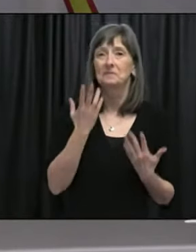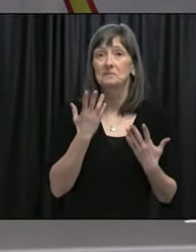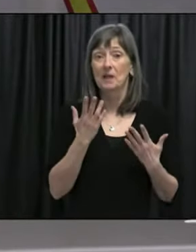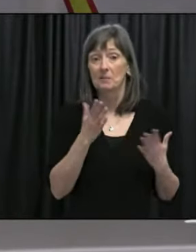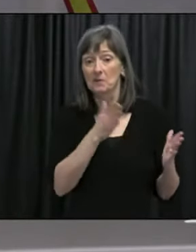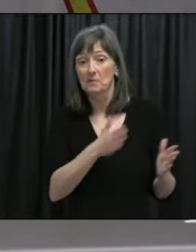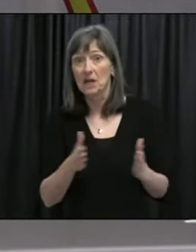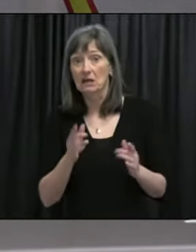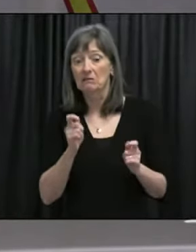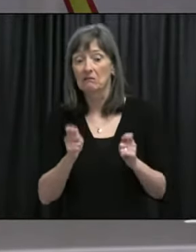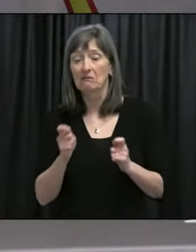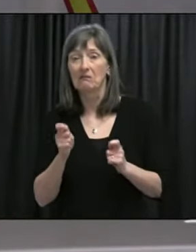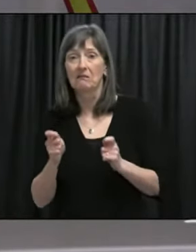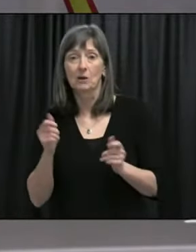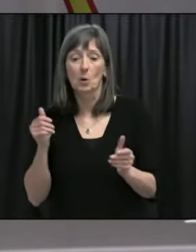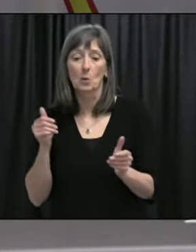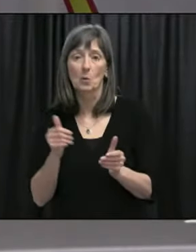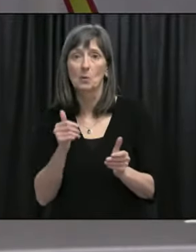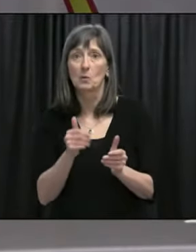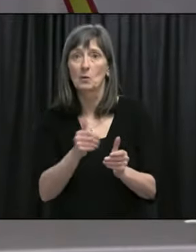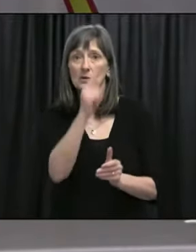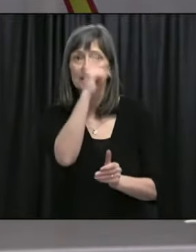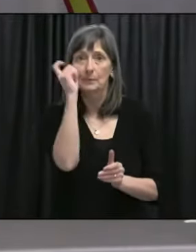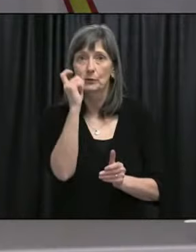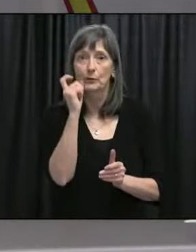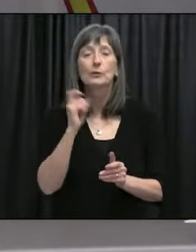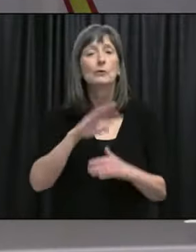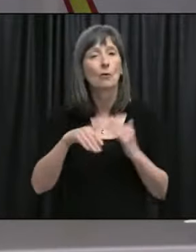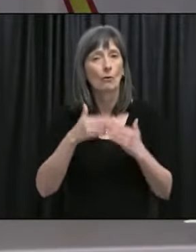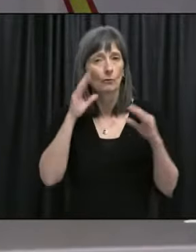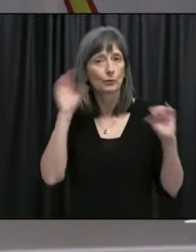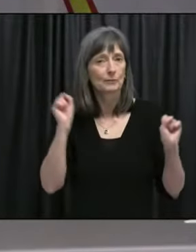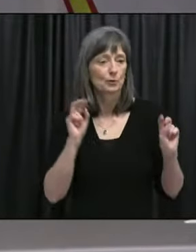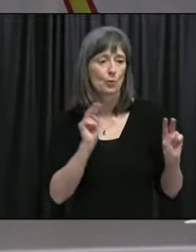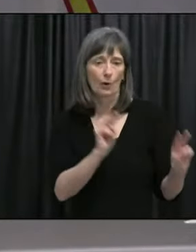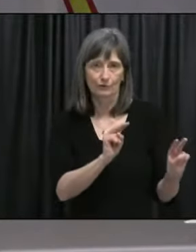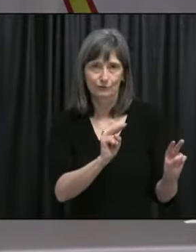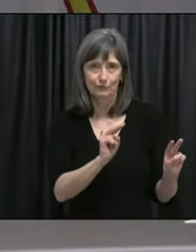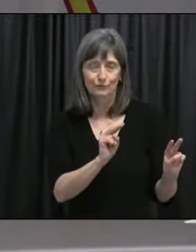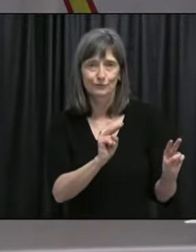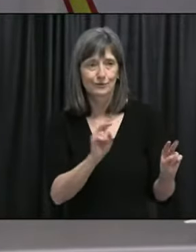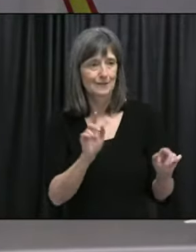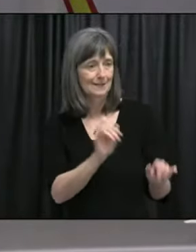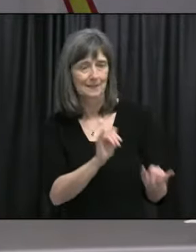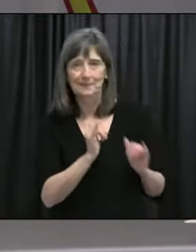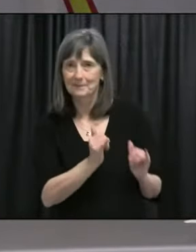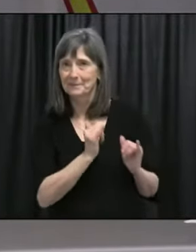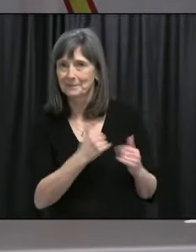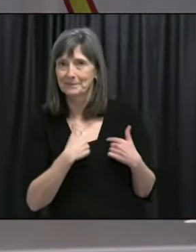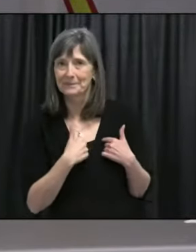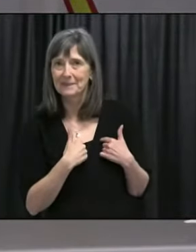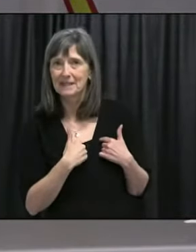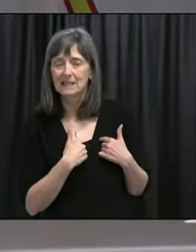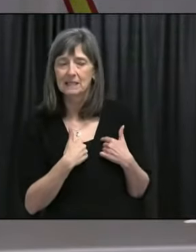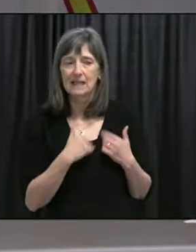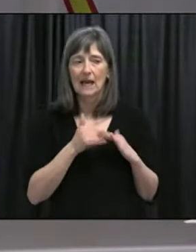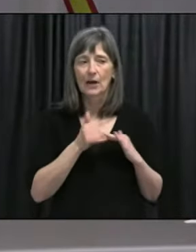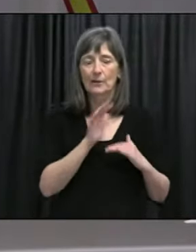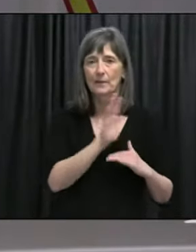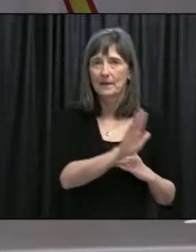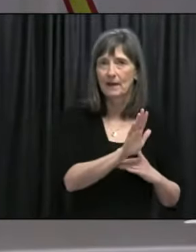that model. And I think all Premiers are looking at that and just speak on behalf of myself and looking at that in terms of how that can impact,